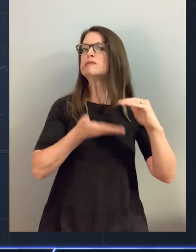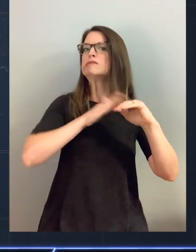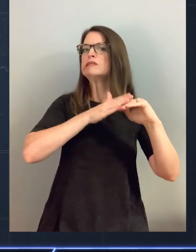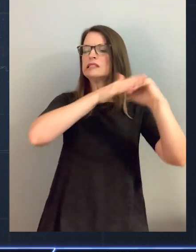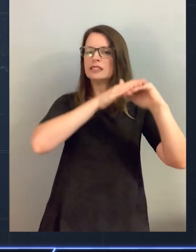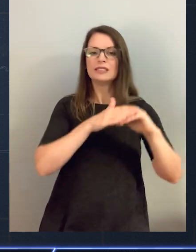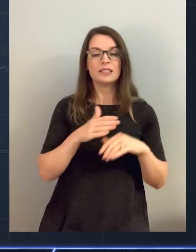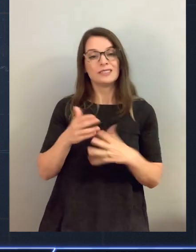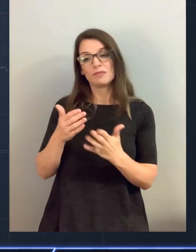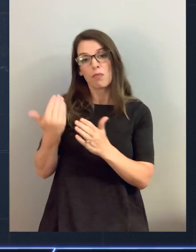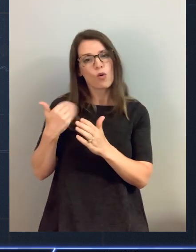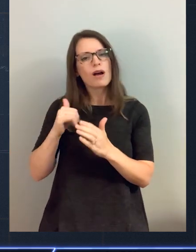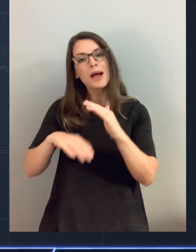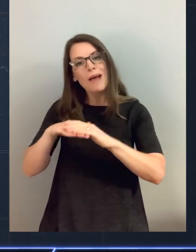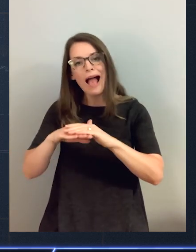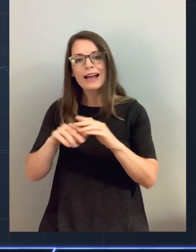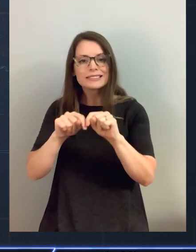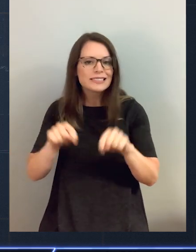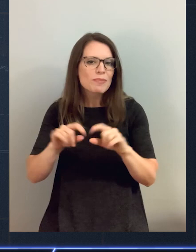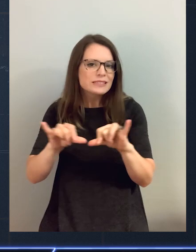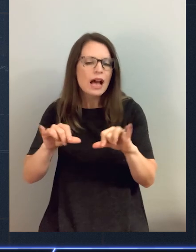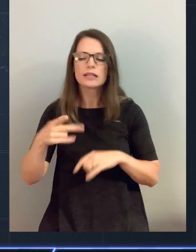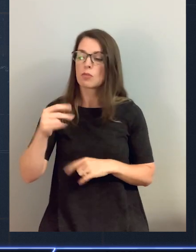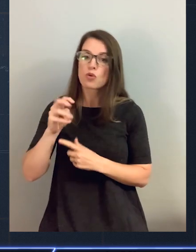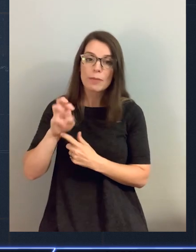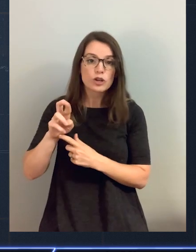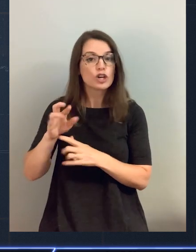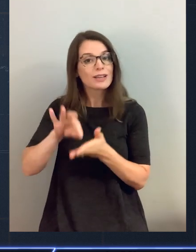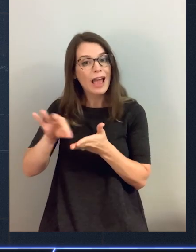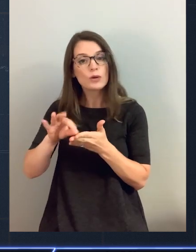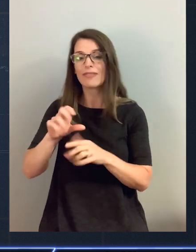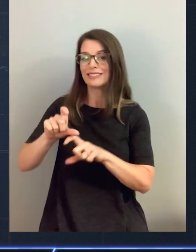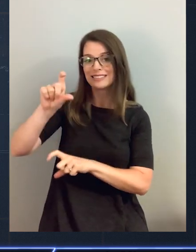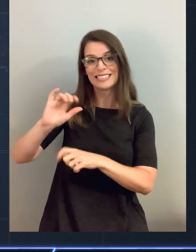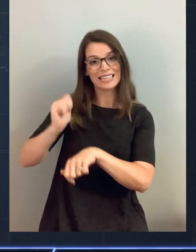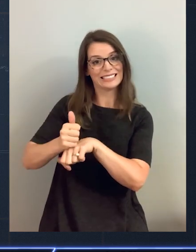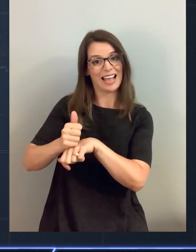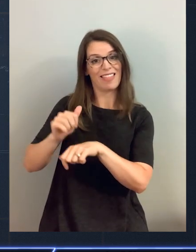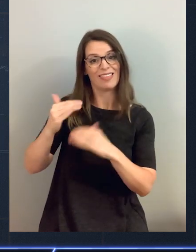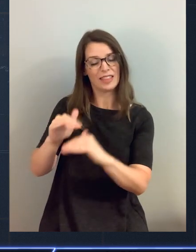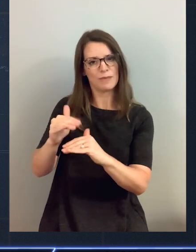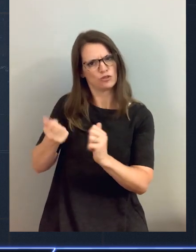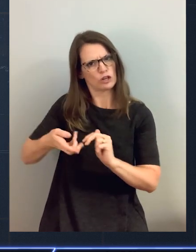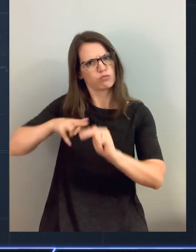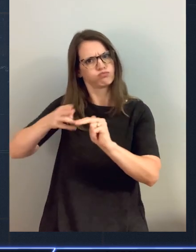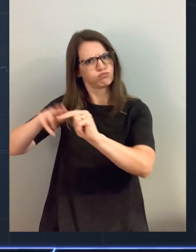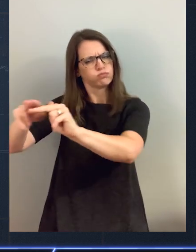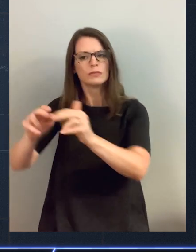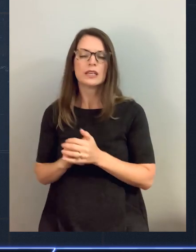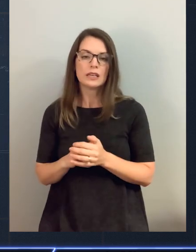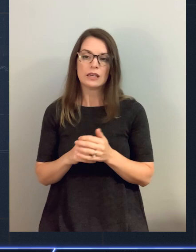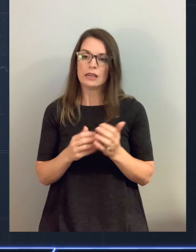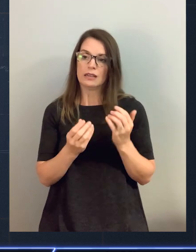limits, things like the max template size, the parameter count, and the stack set limit. My challenge to you, if you're not